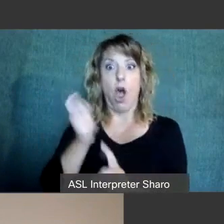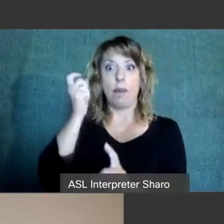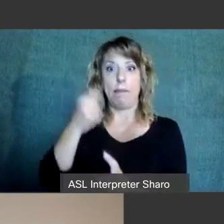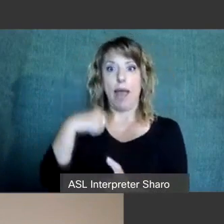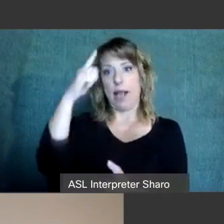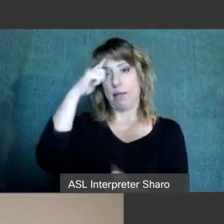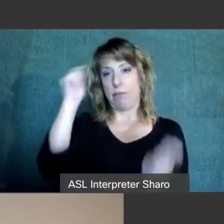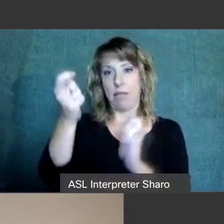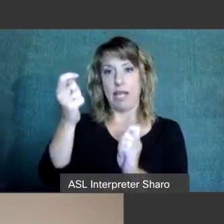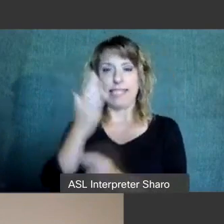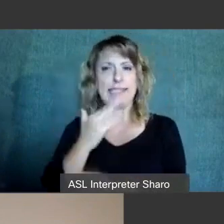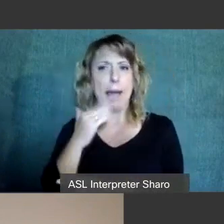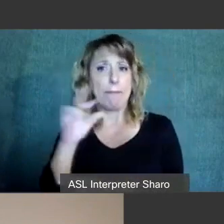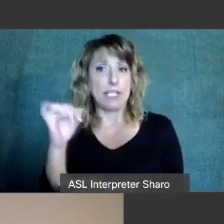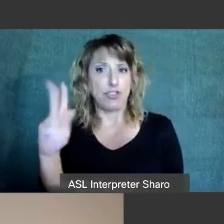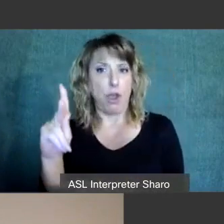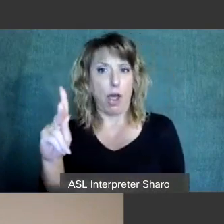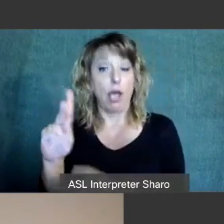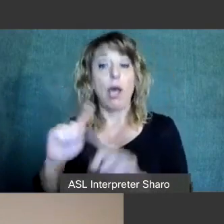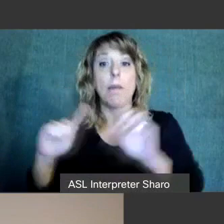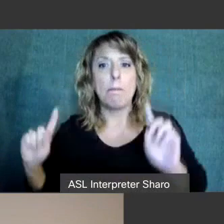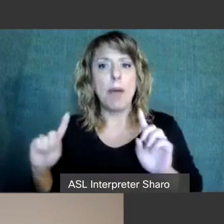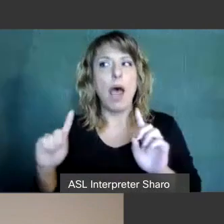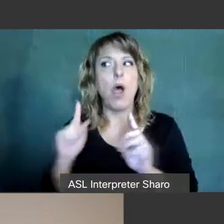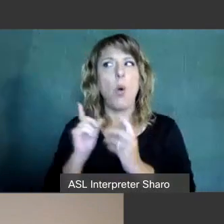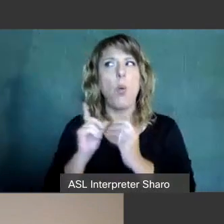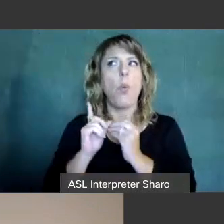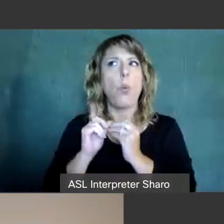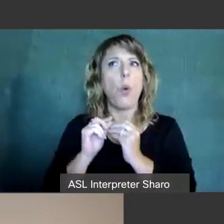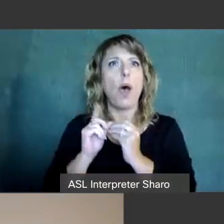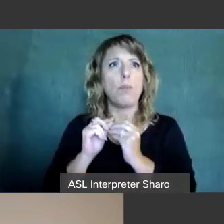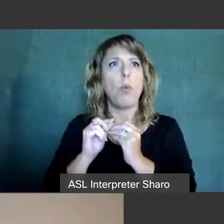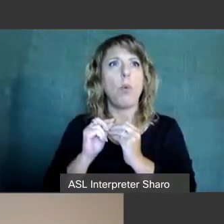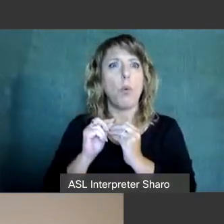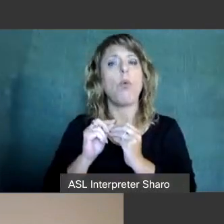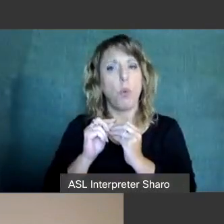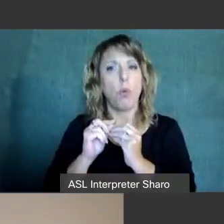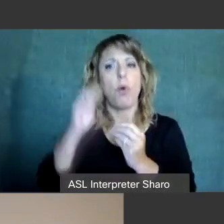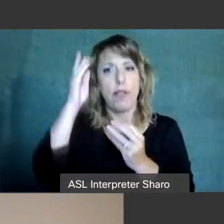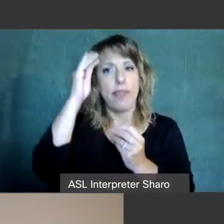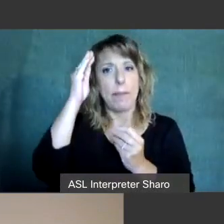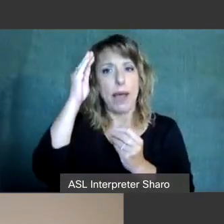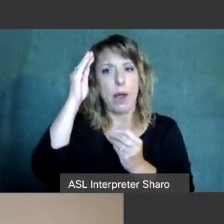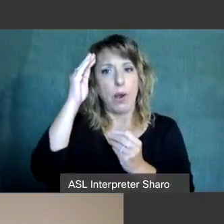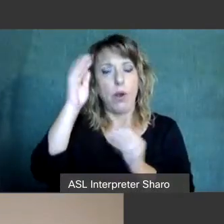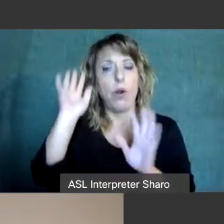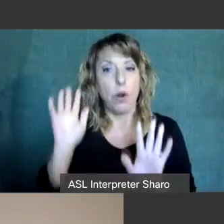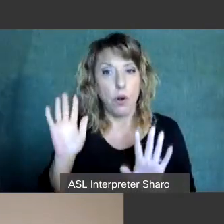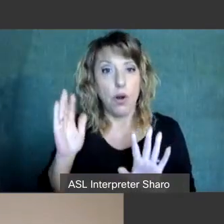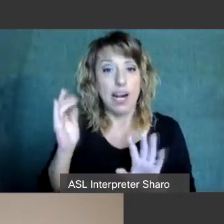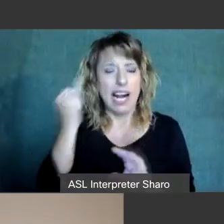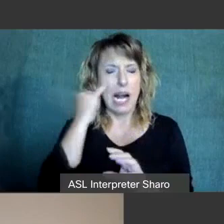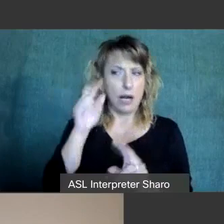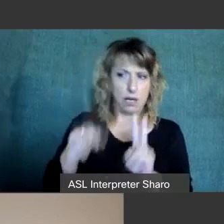shock. But what it does is it gives me one more thing to consider if the suspected